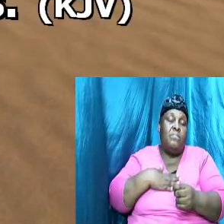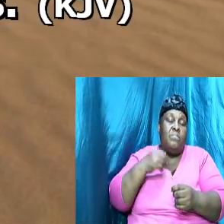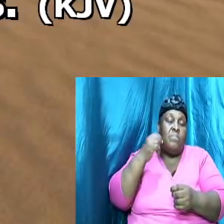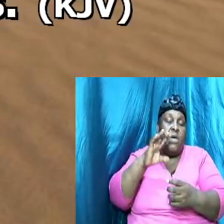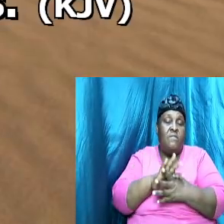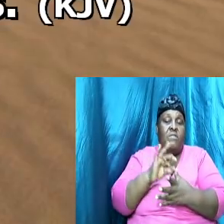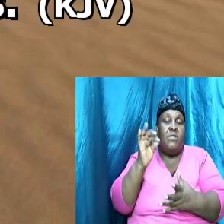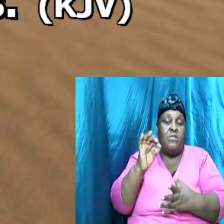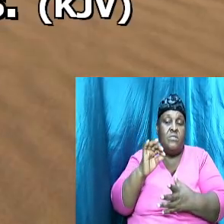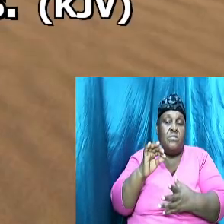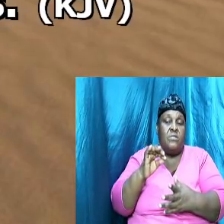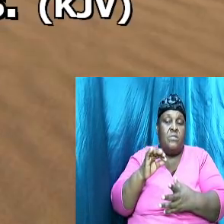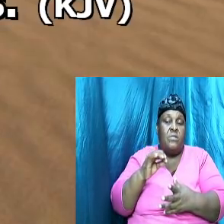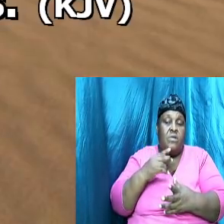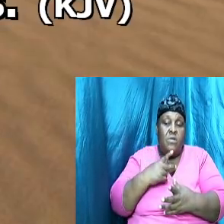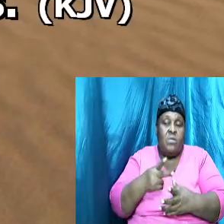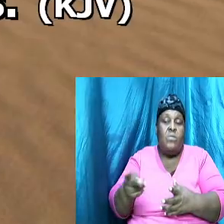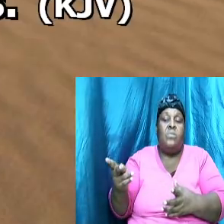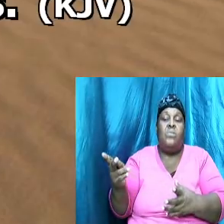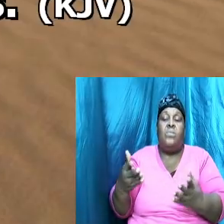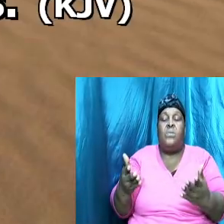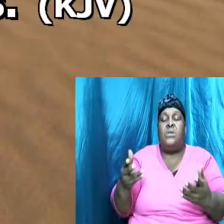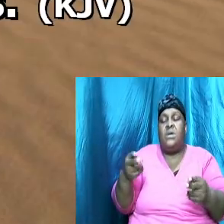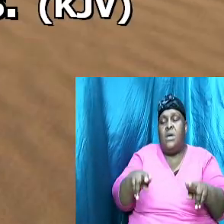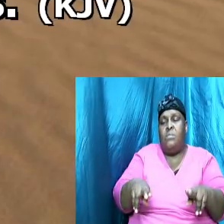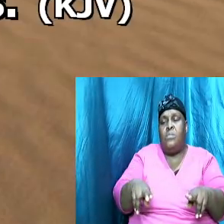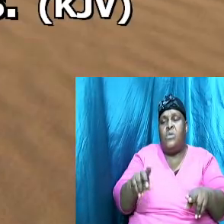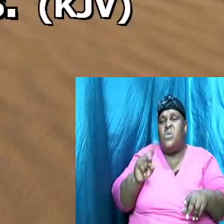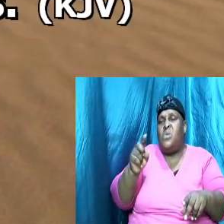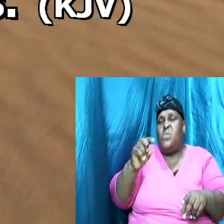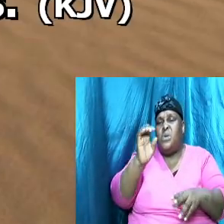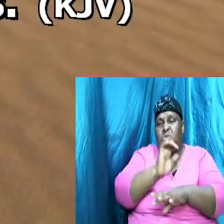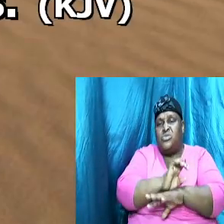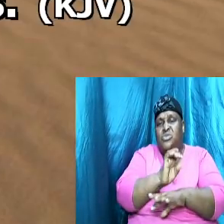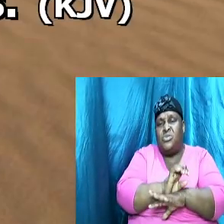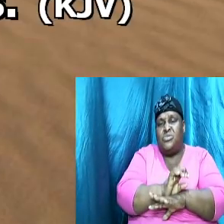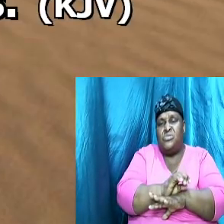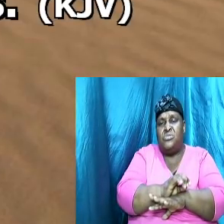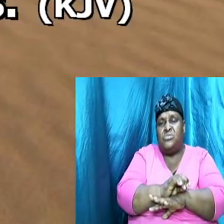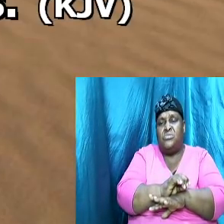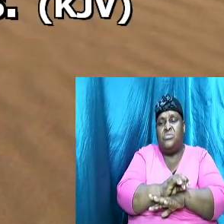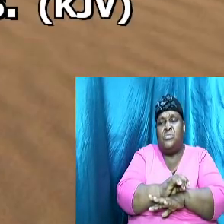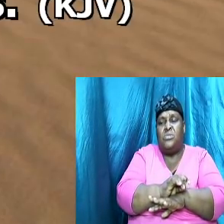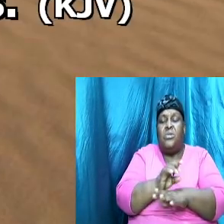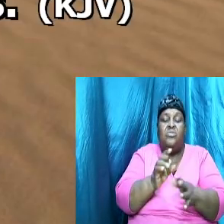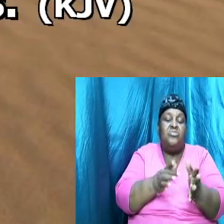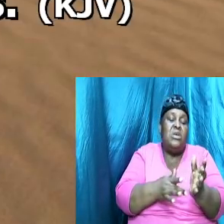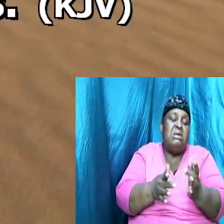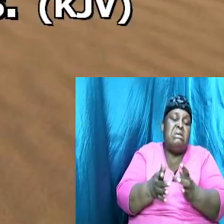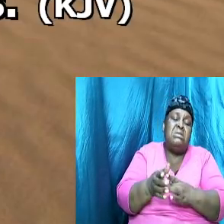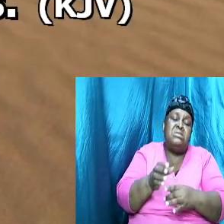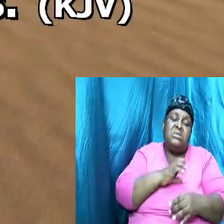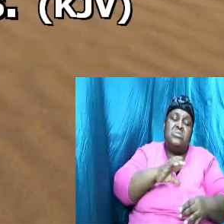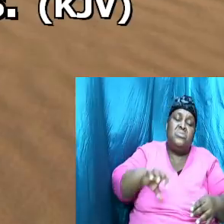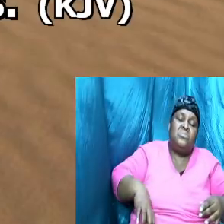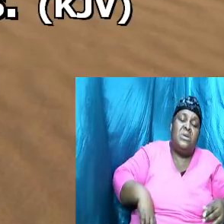look what happened where the church is concerned Jesus Christ second